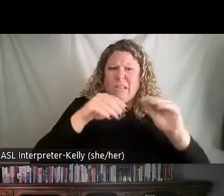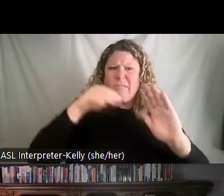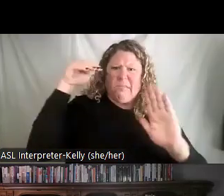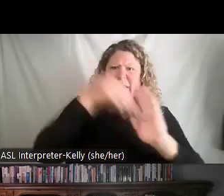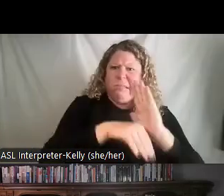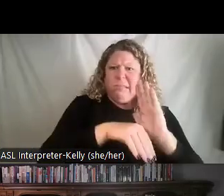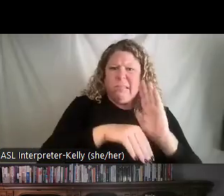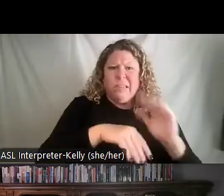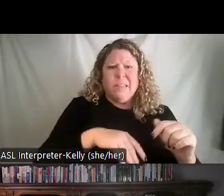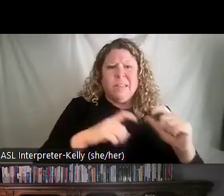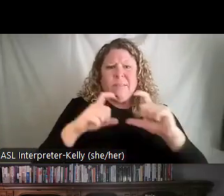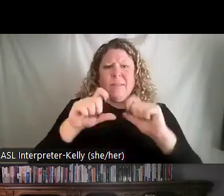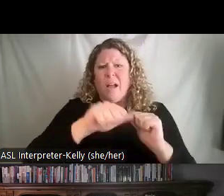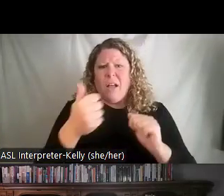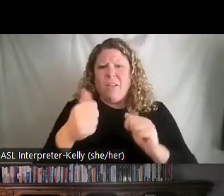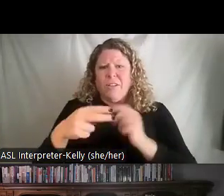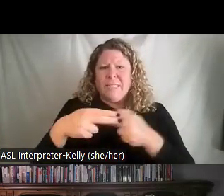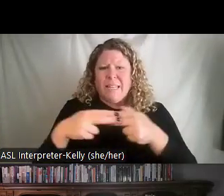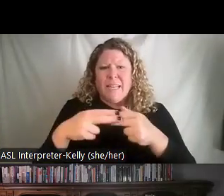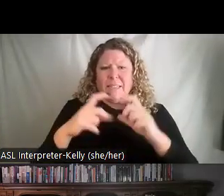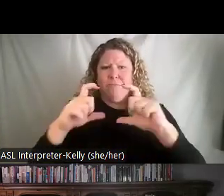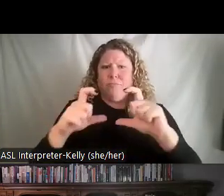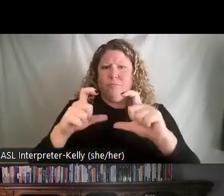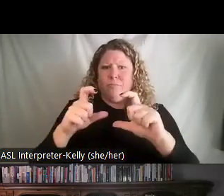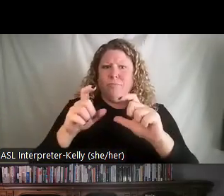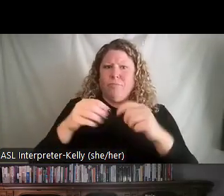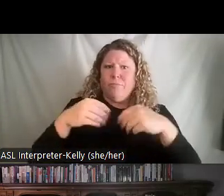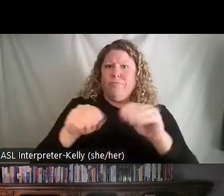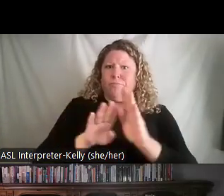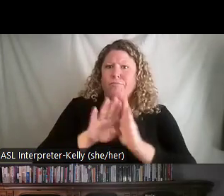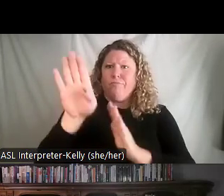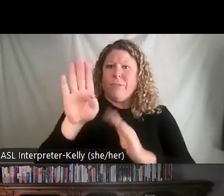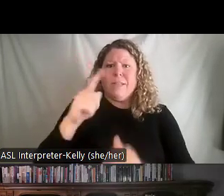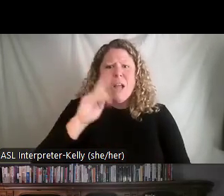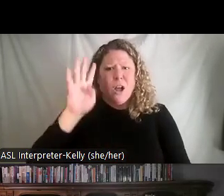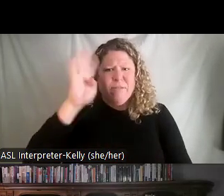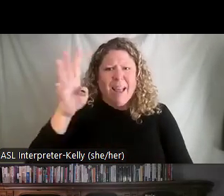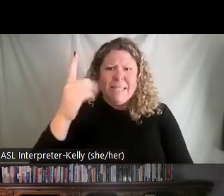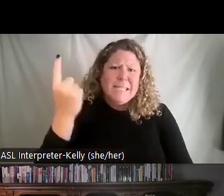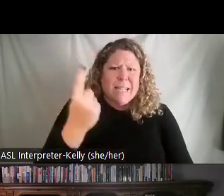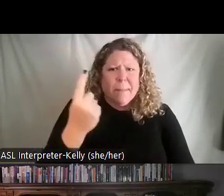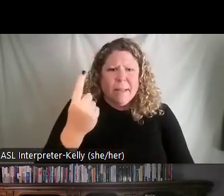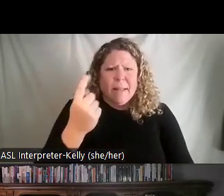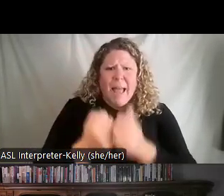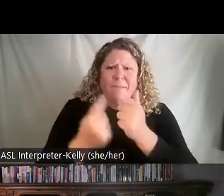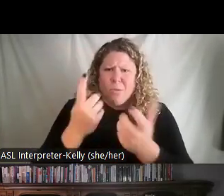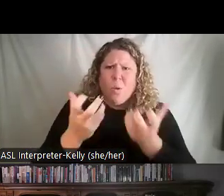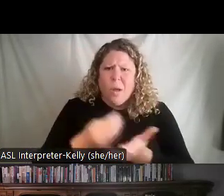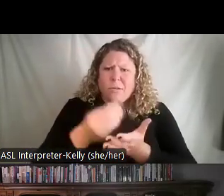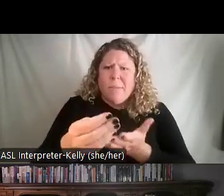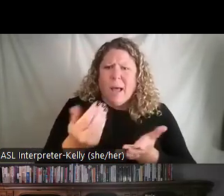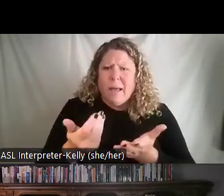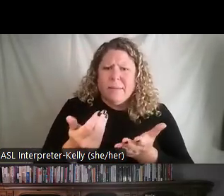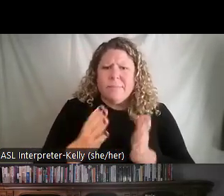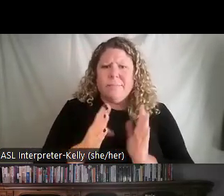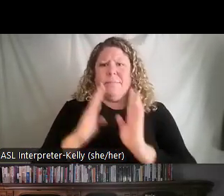with the sales going through the roof. And it says, our plan is to invent some sort of doohickey that everyone wants to buy. And then the